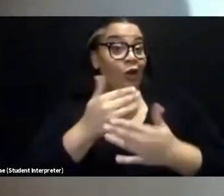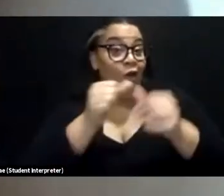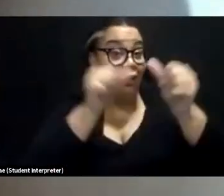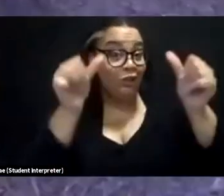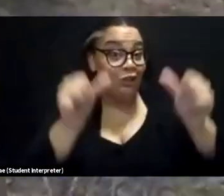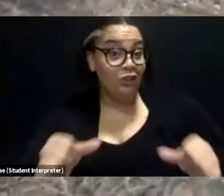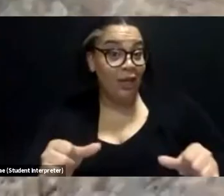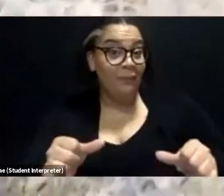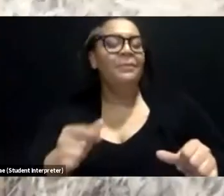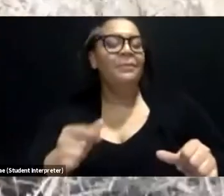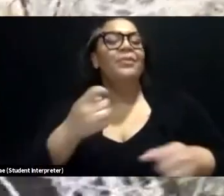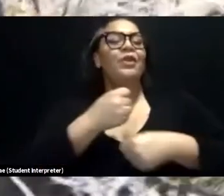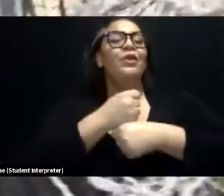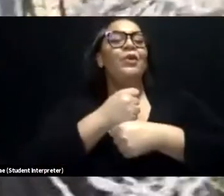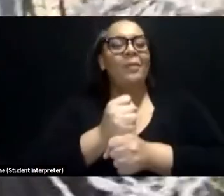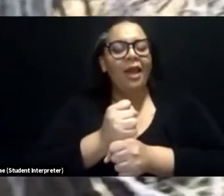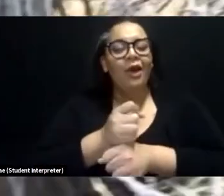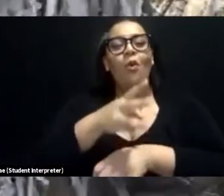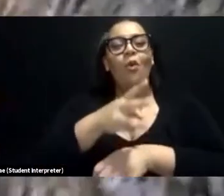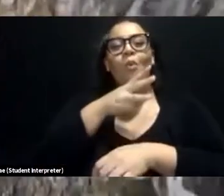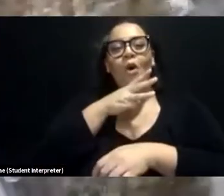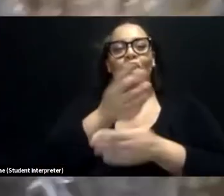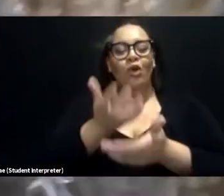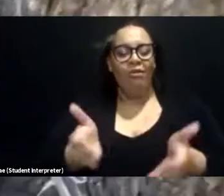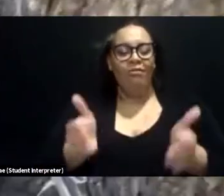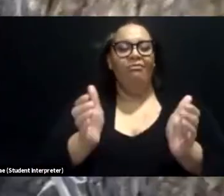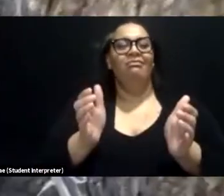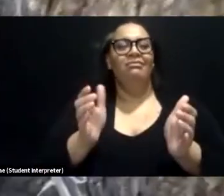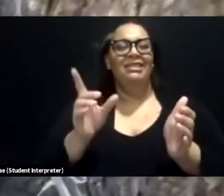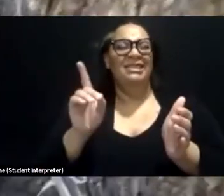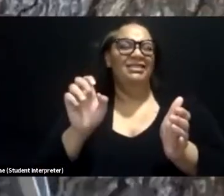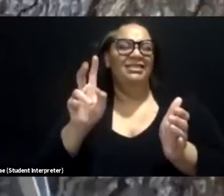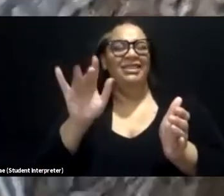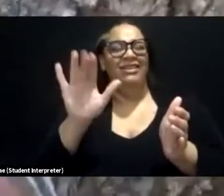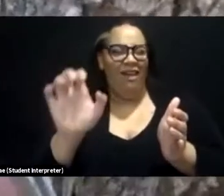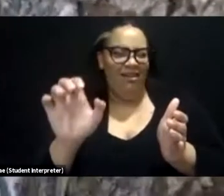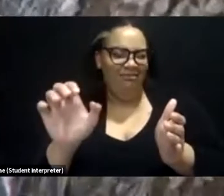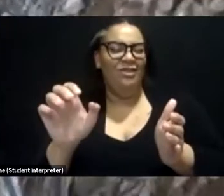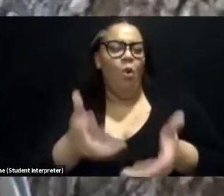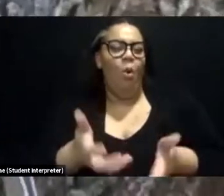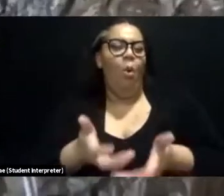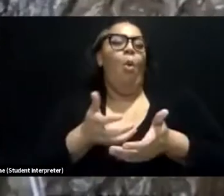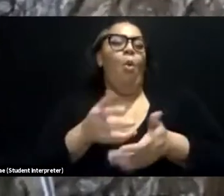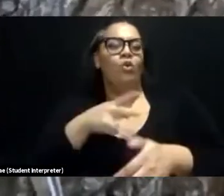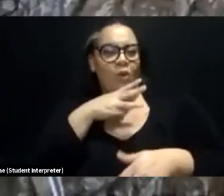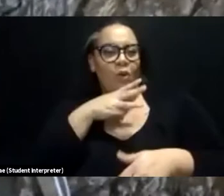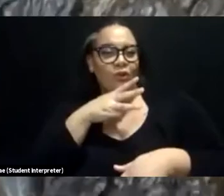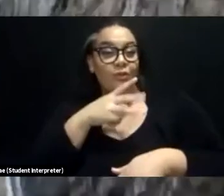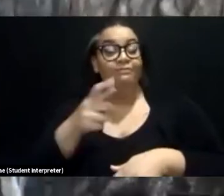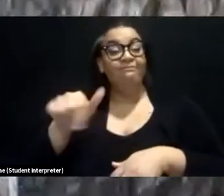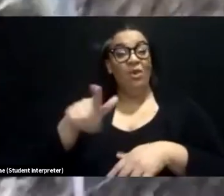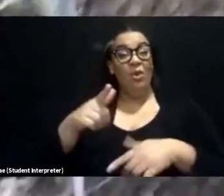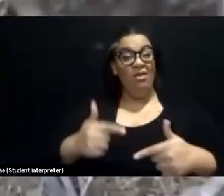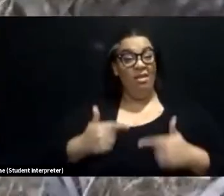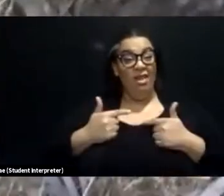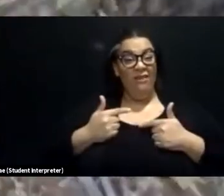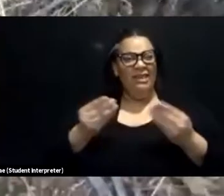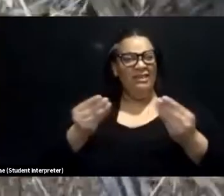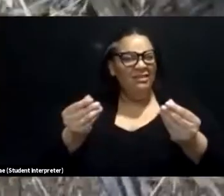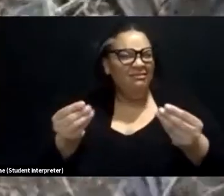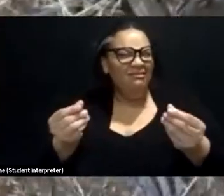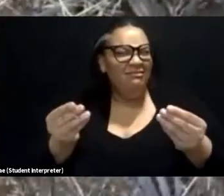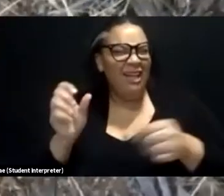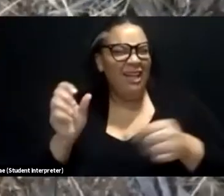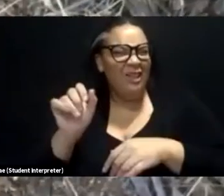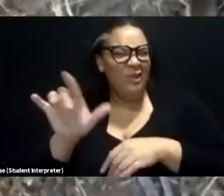a water collecting device. These plants live in really sandy soils. So whenever it rains